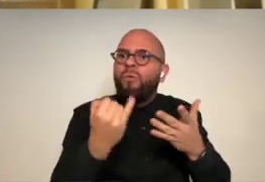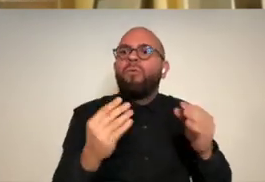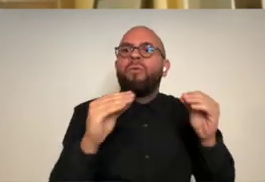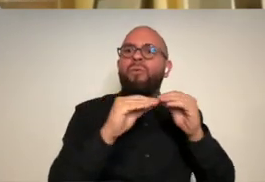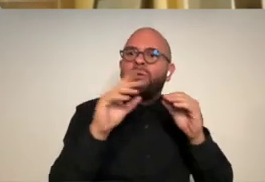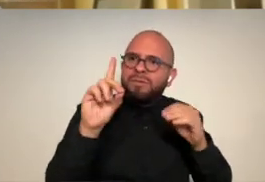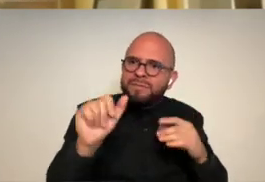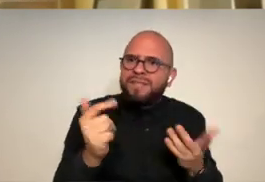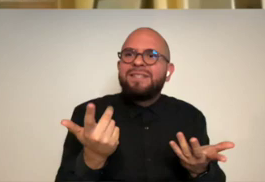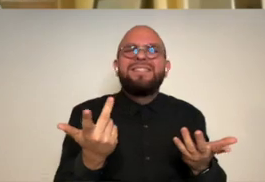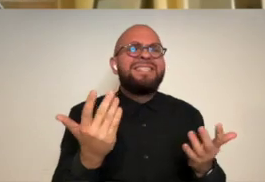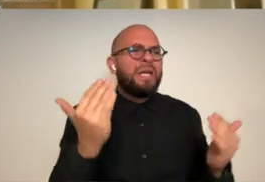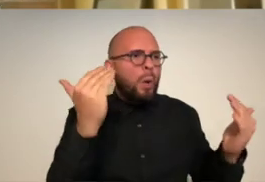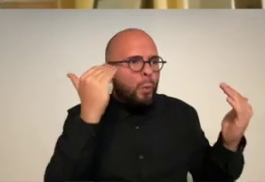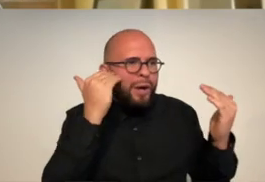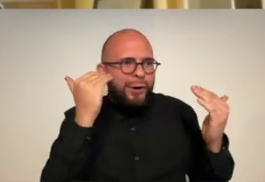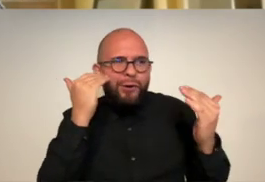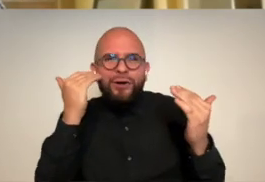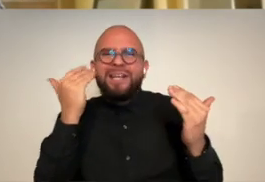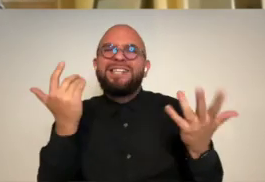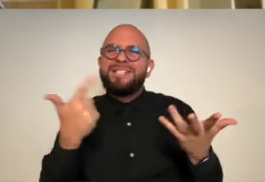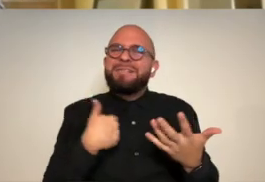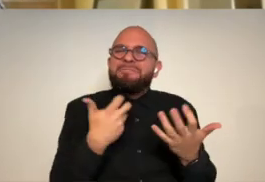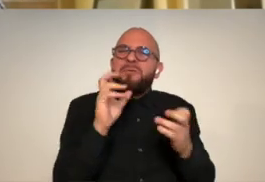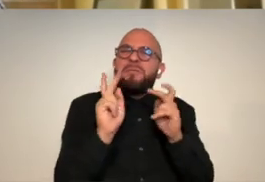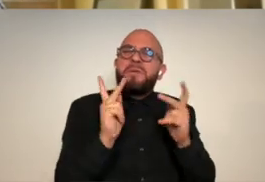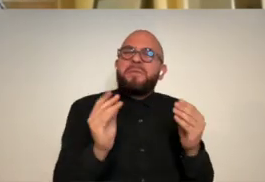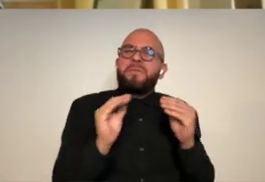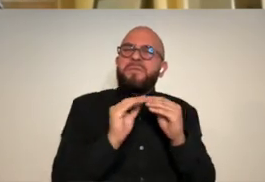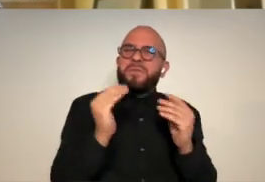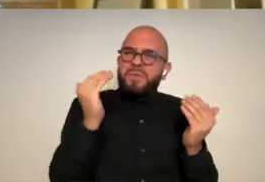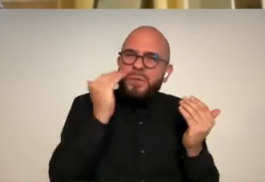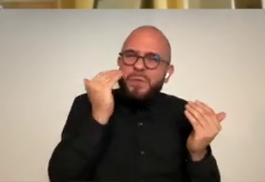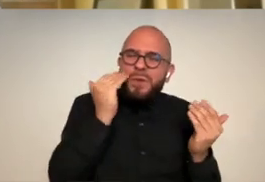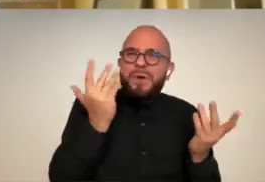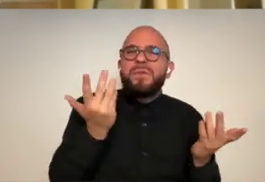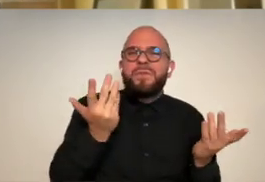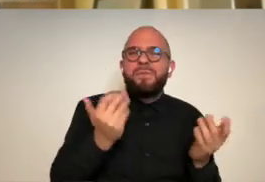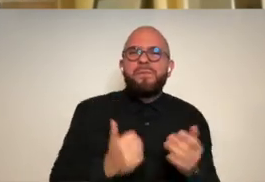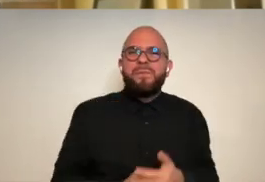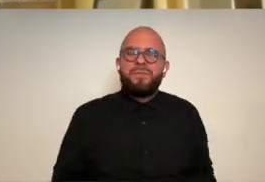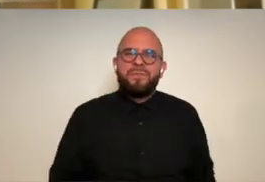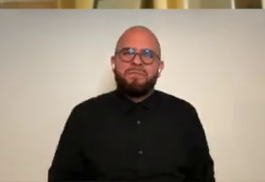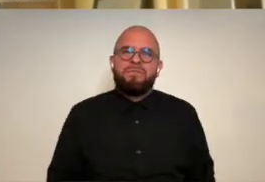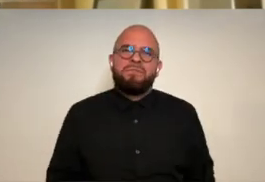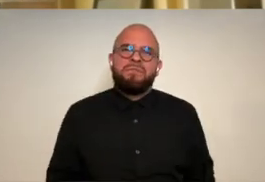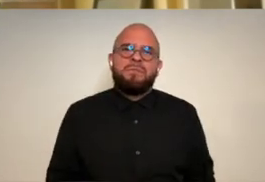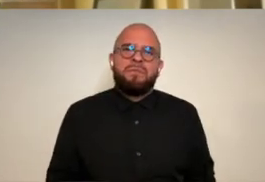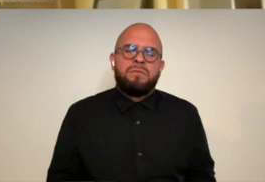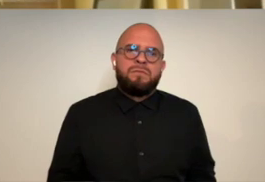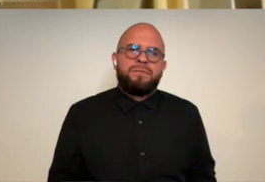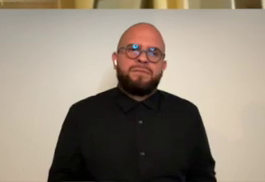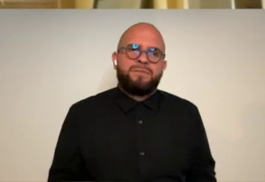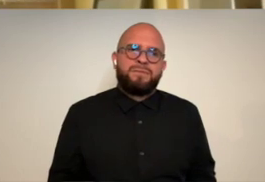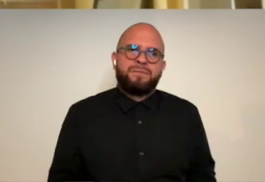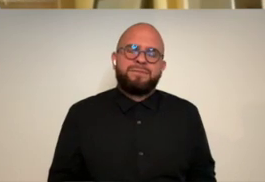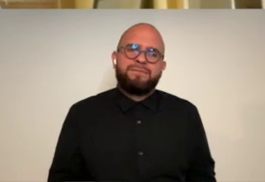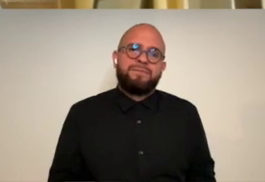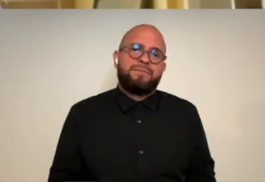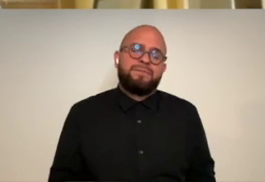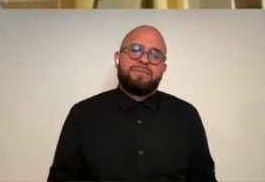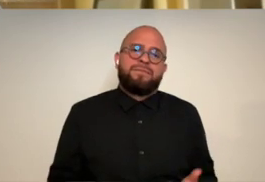more art and disability and just awareness try and have more awareness of like